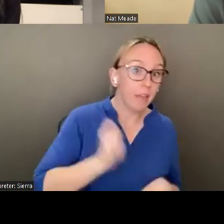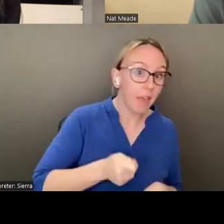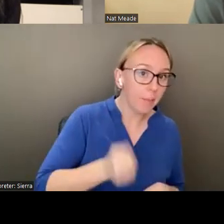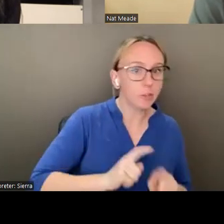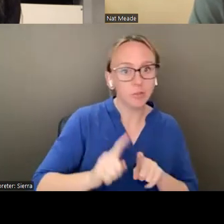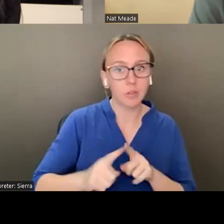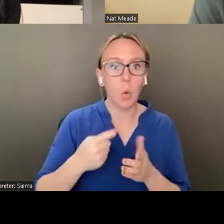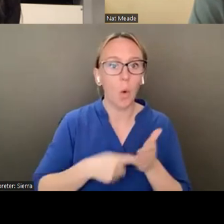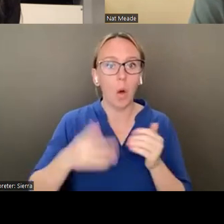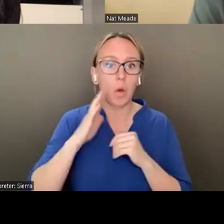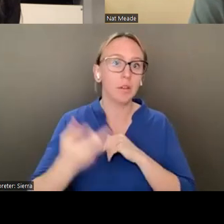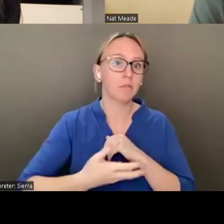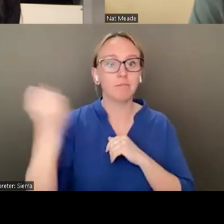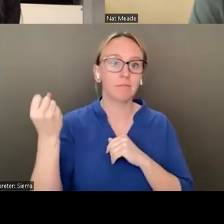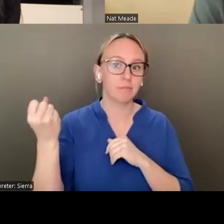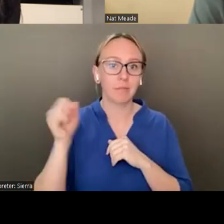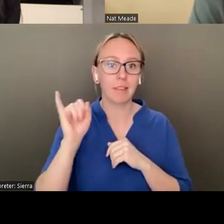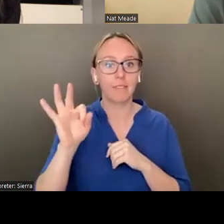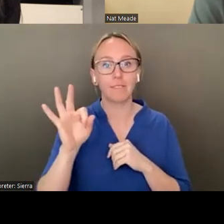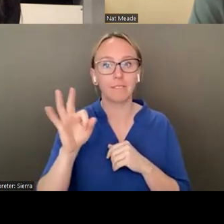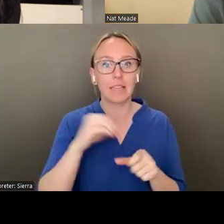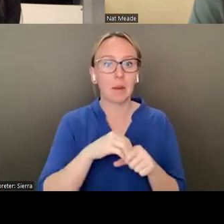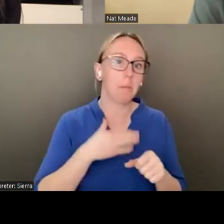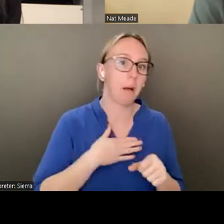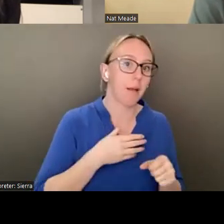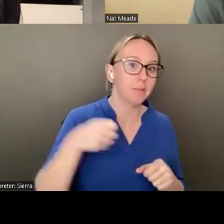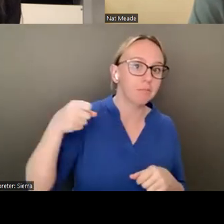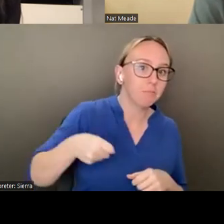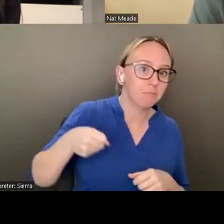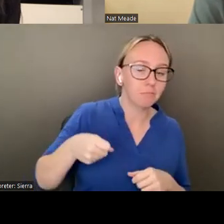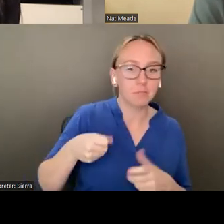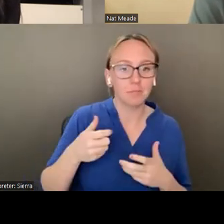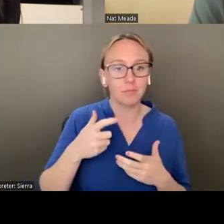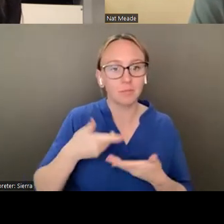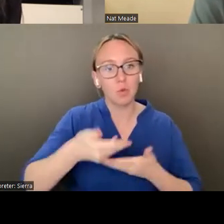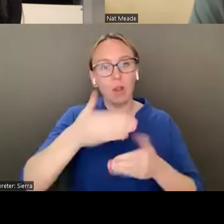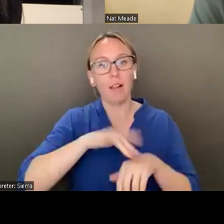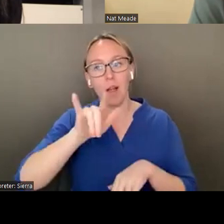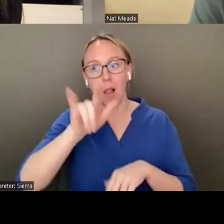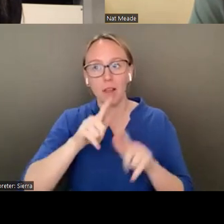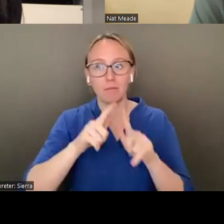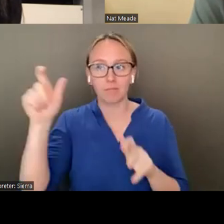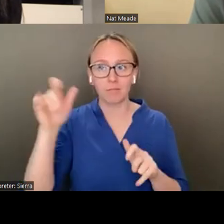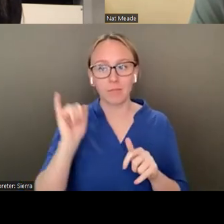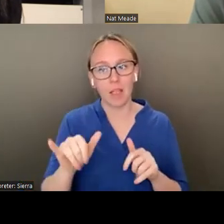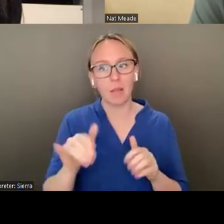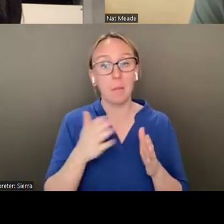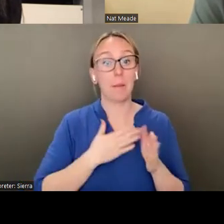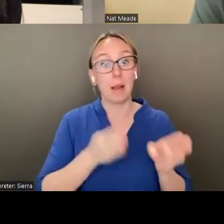confiscated if it's in my carry on, et cetera. So that was planning, interesting planning.